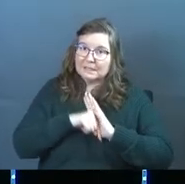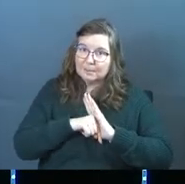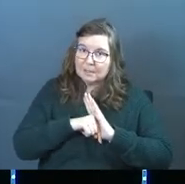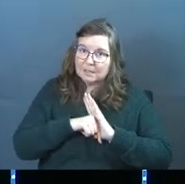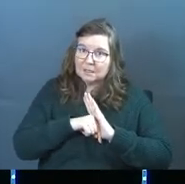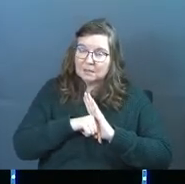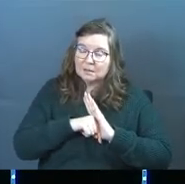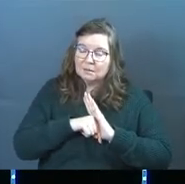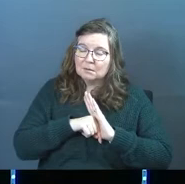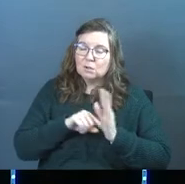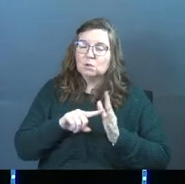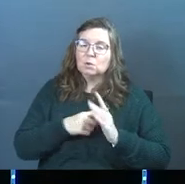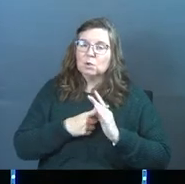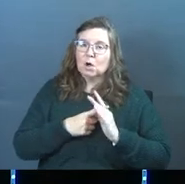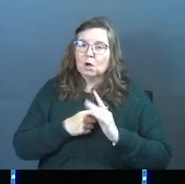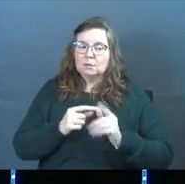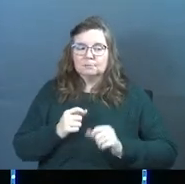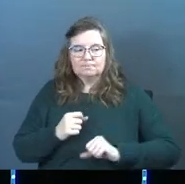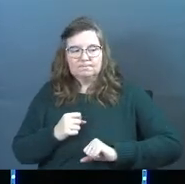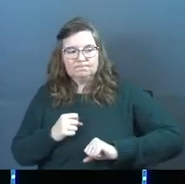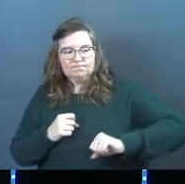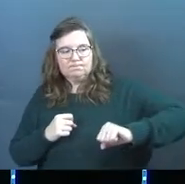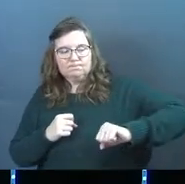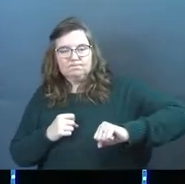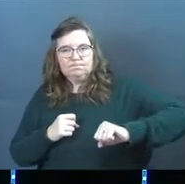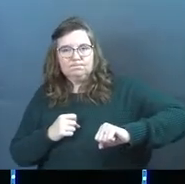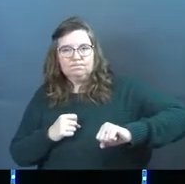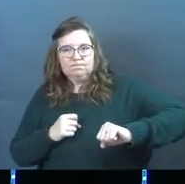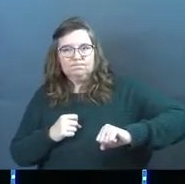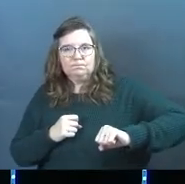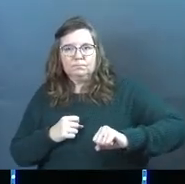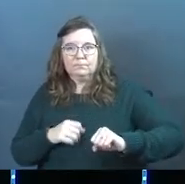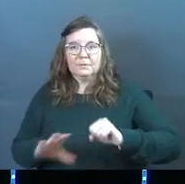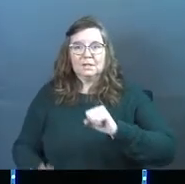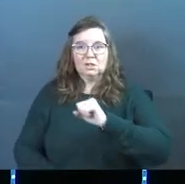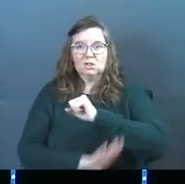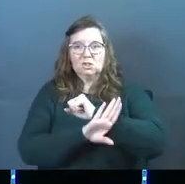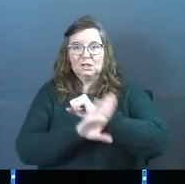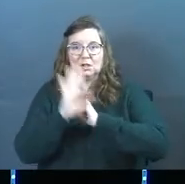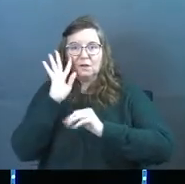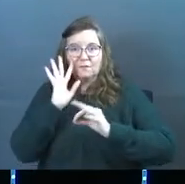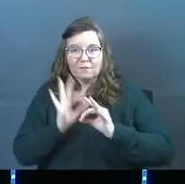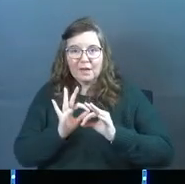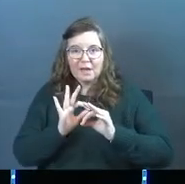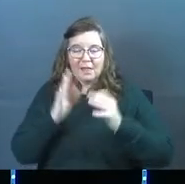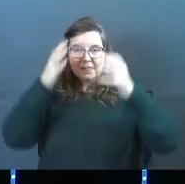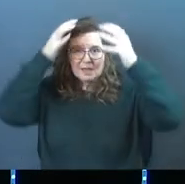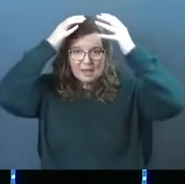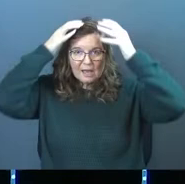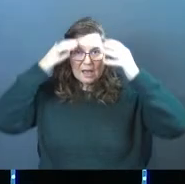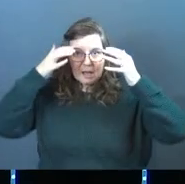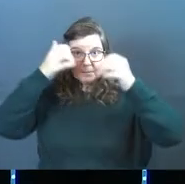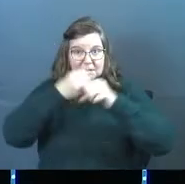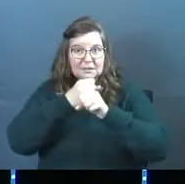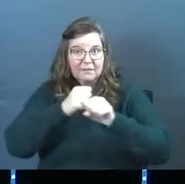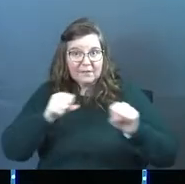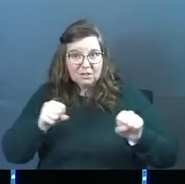you start to stand against him, the shield of your faith, the helmet of salvation.